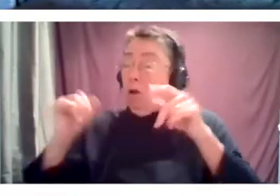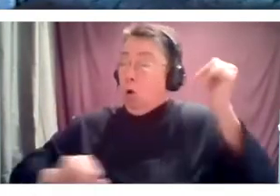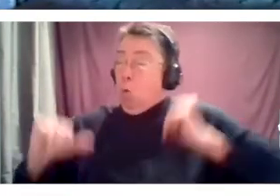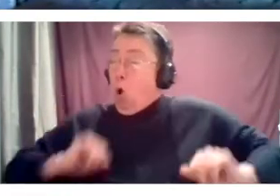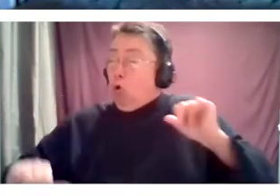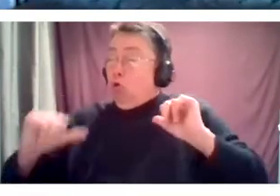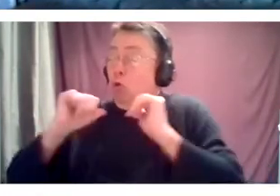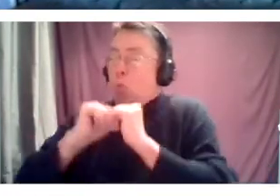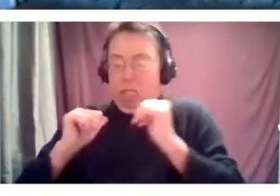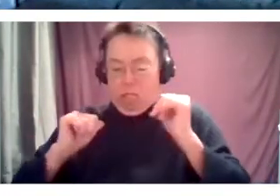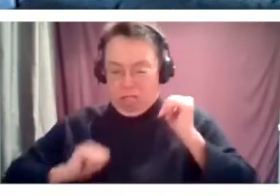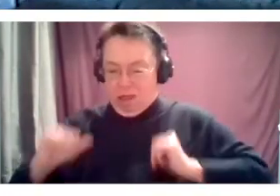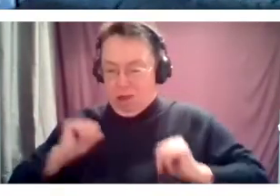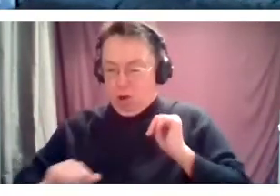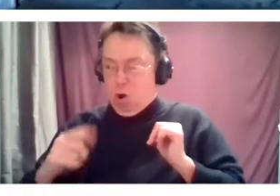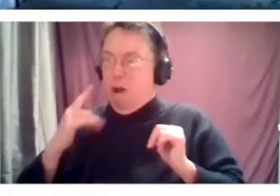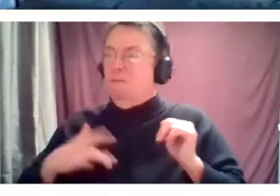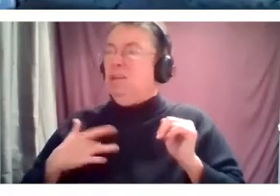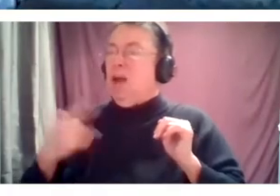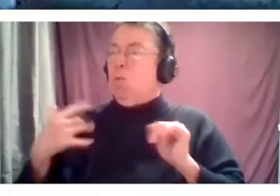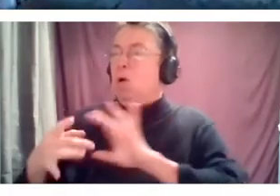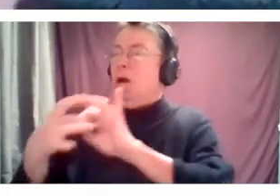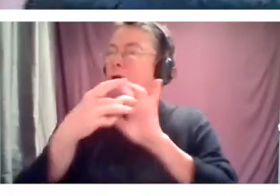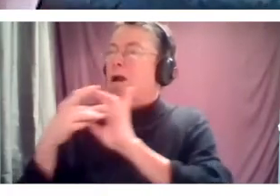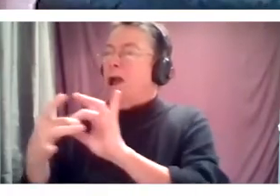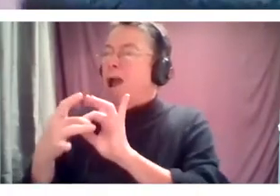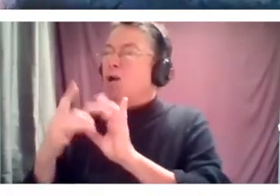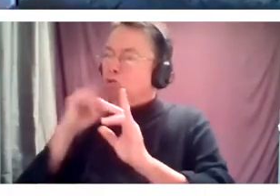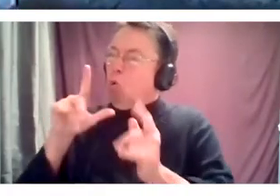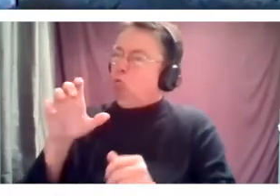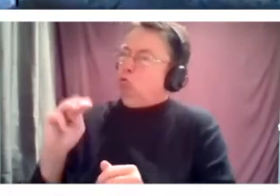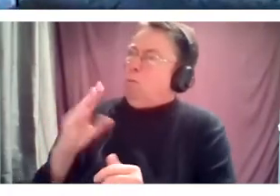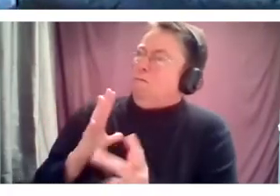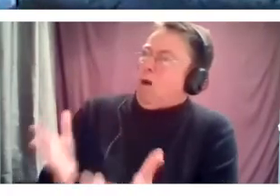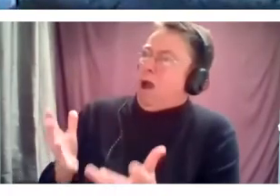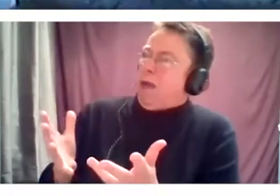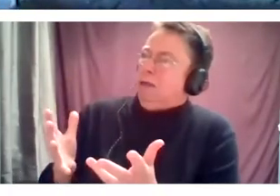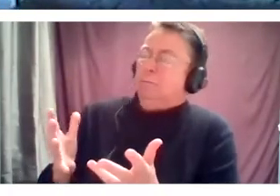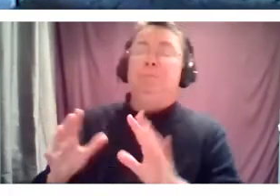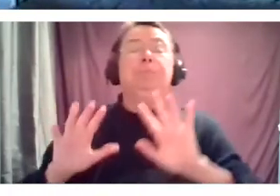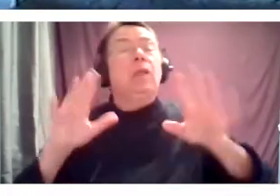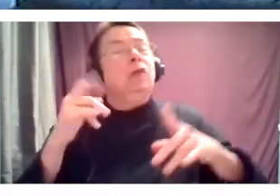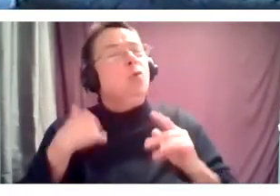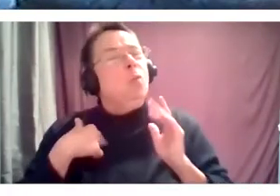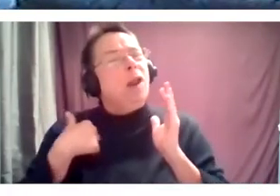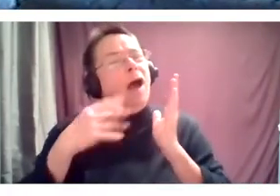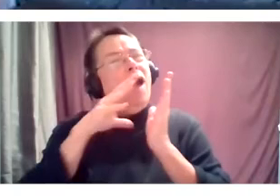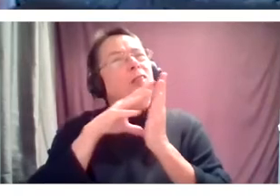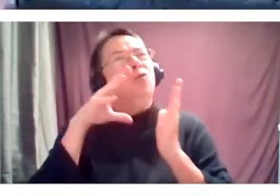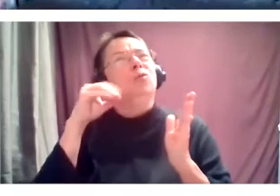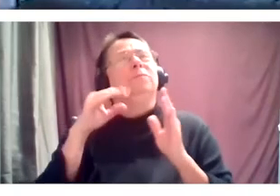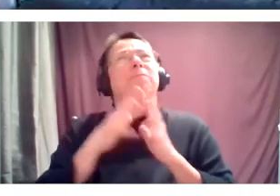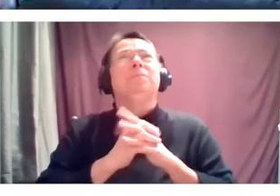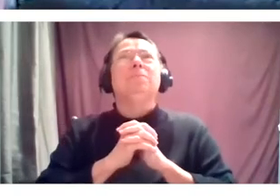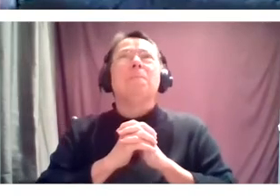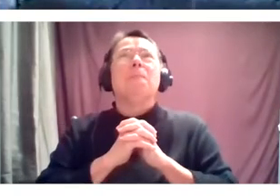feels like we're in this circle together. So I think, I guess the lesson I would take away is that while we